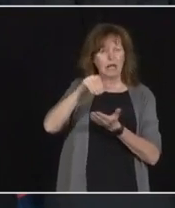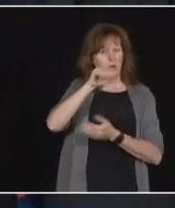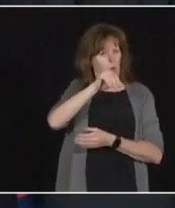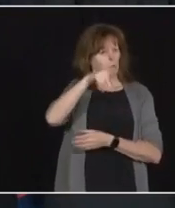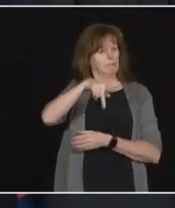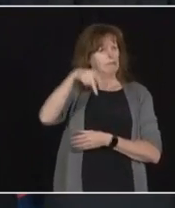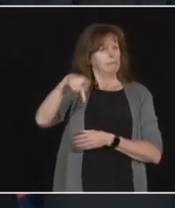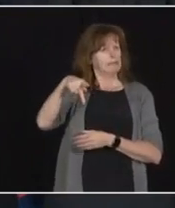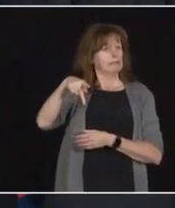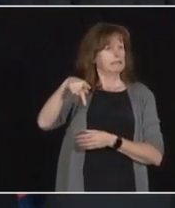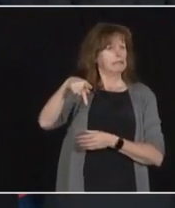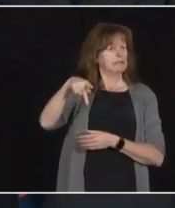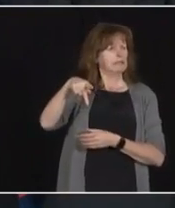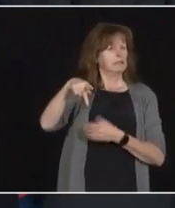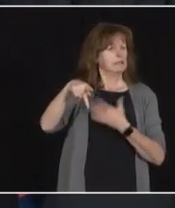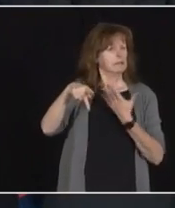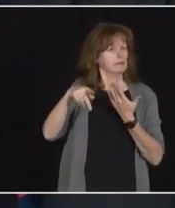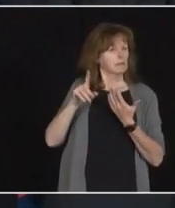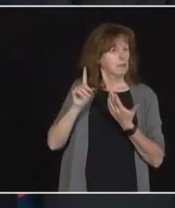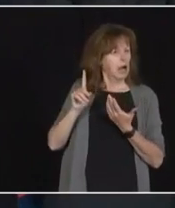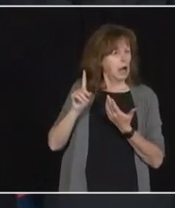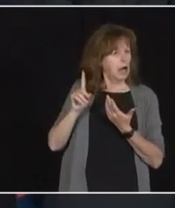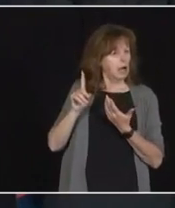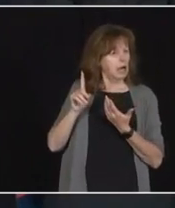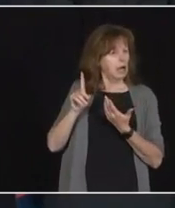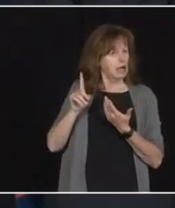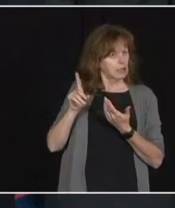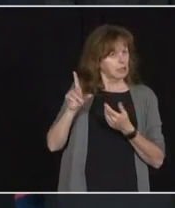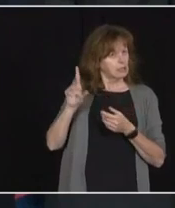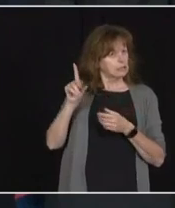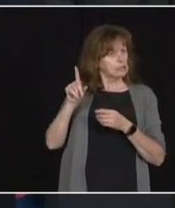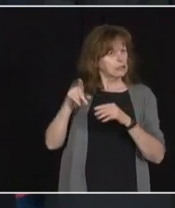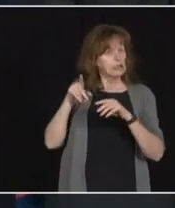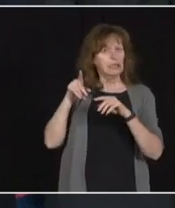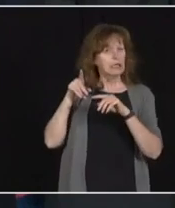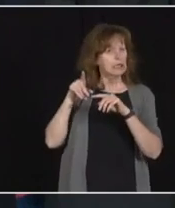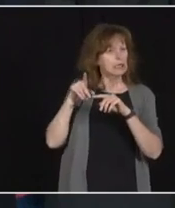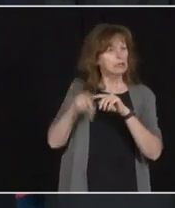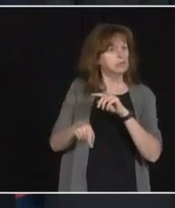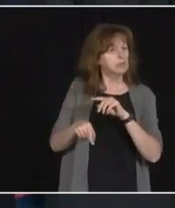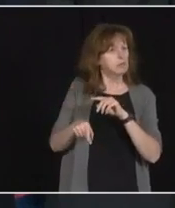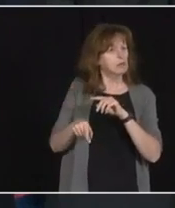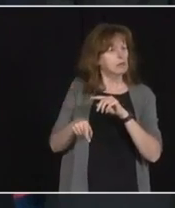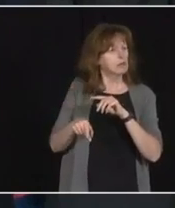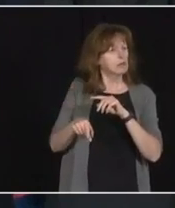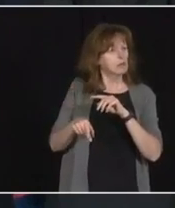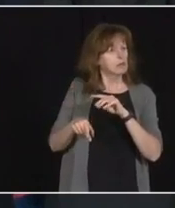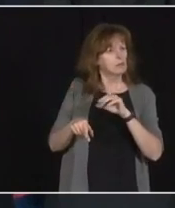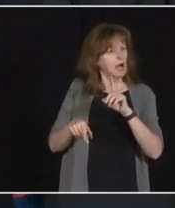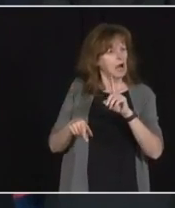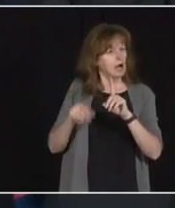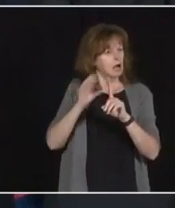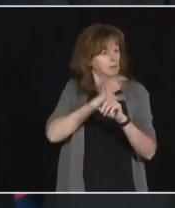then were different than some of the proposals that are arising in cities like Toronto right now to reduce or reallocate portions of police money. Well, when it came to the